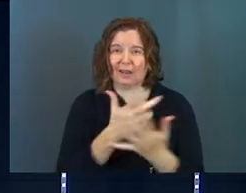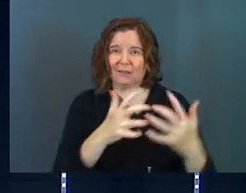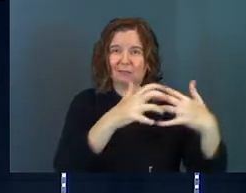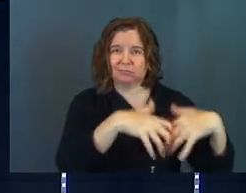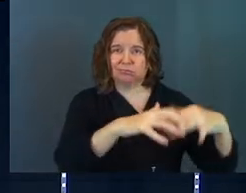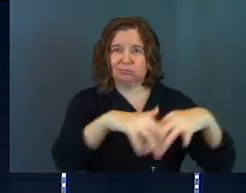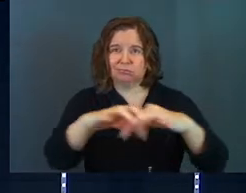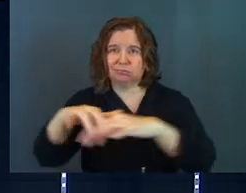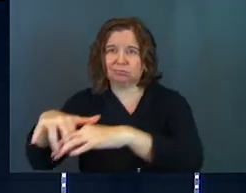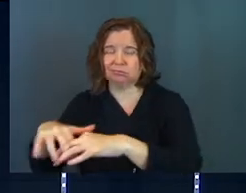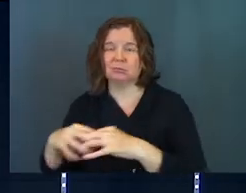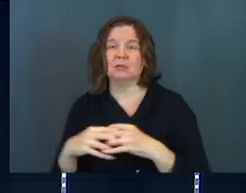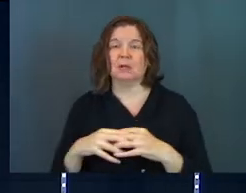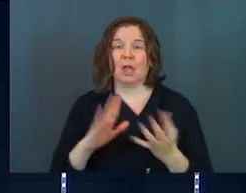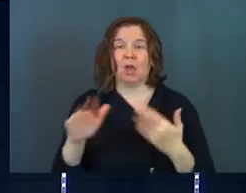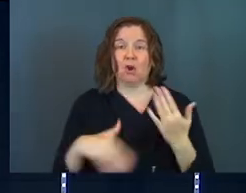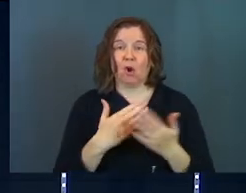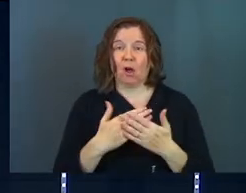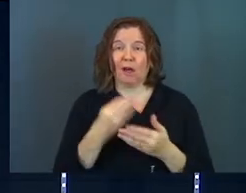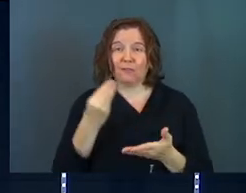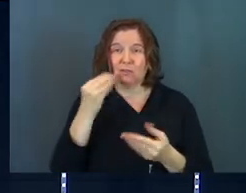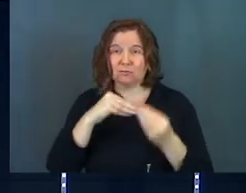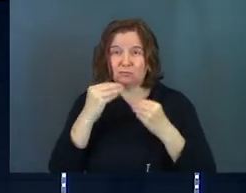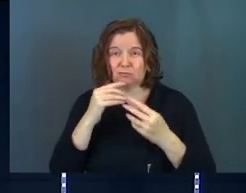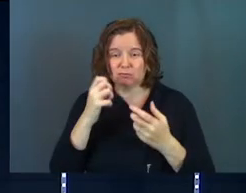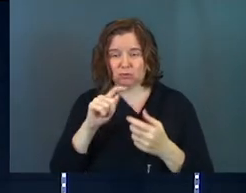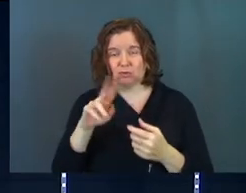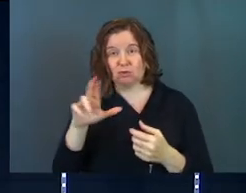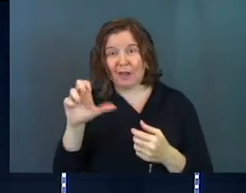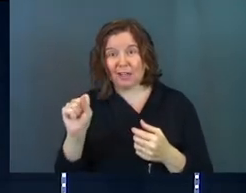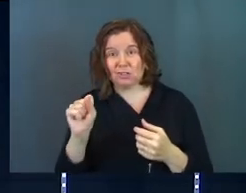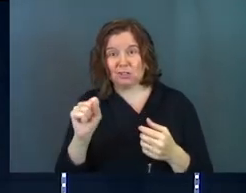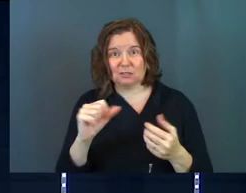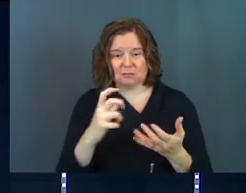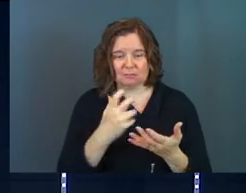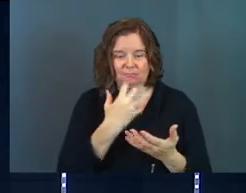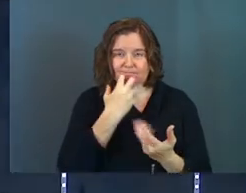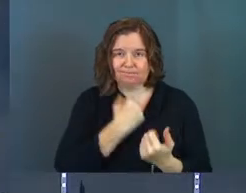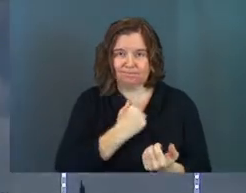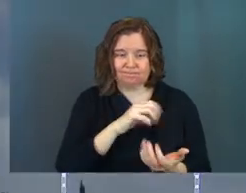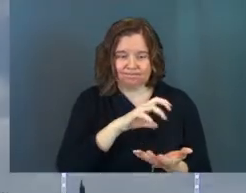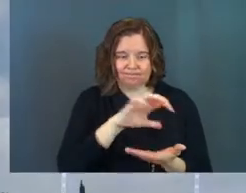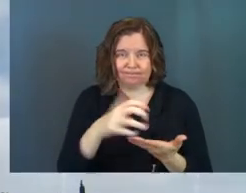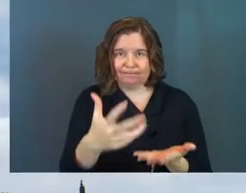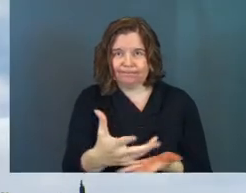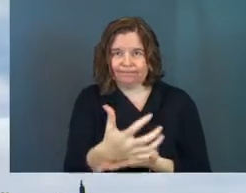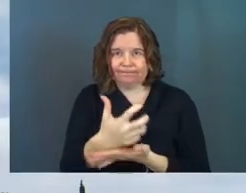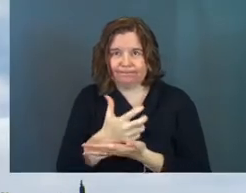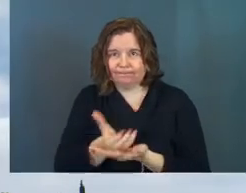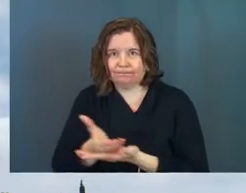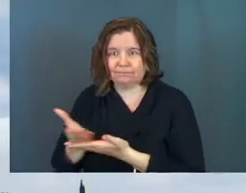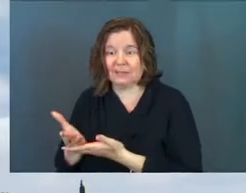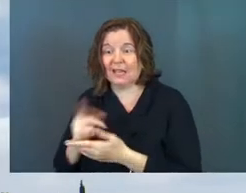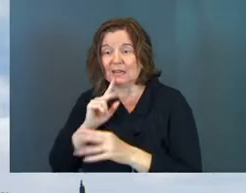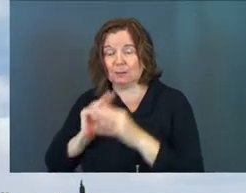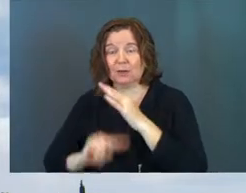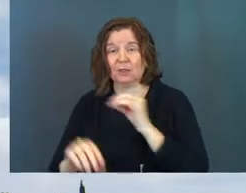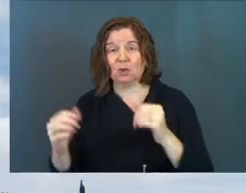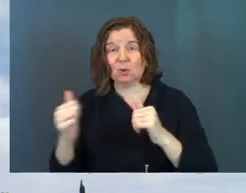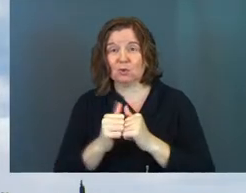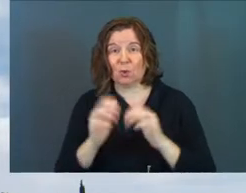carted away the relics that were inside of the temple, Jesus predicted that no stone would be left on another. So even the